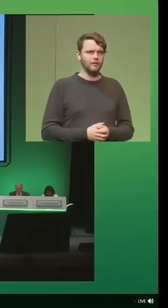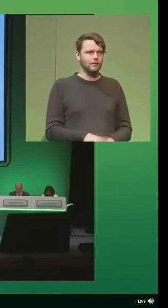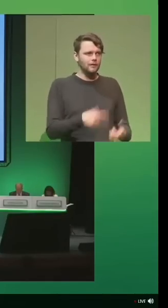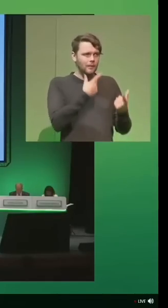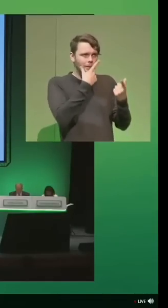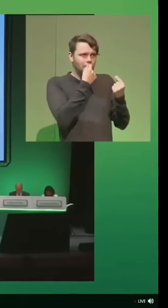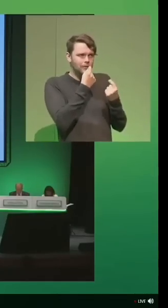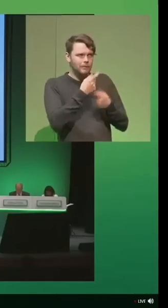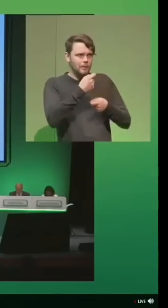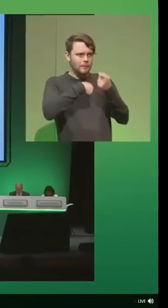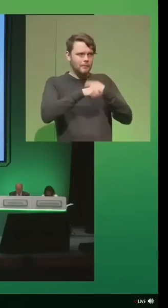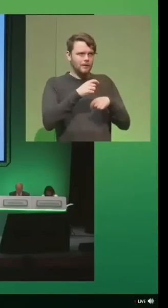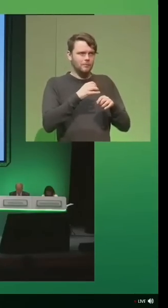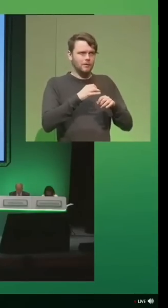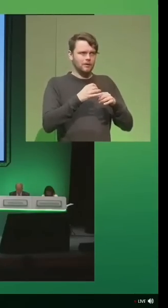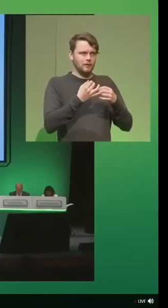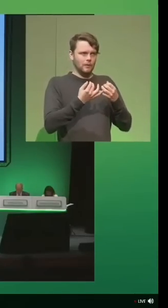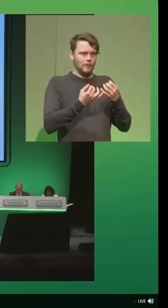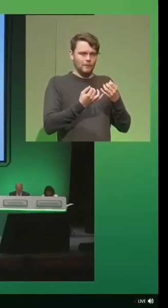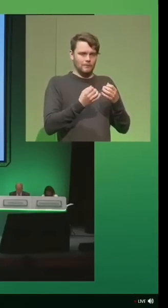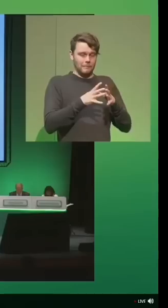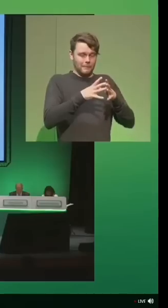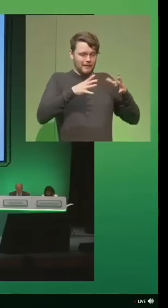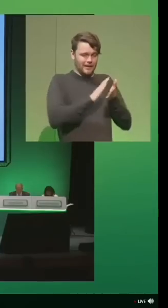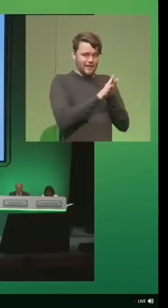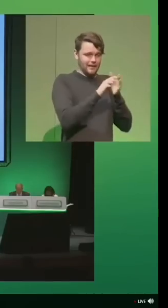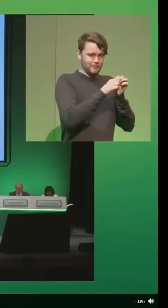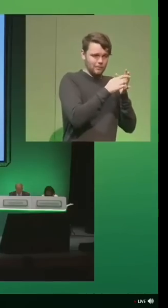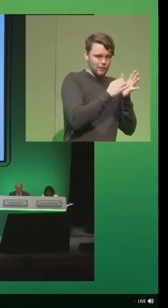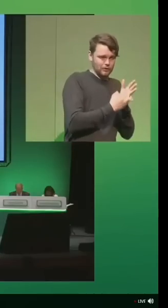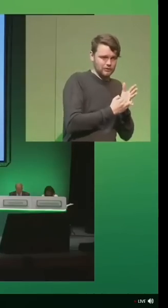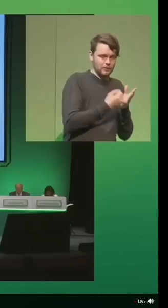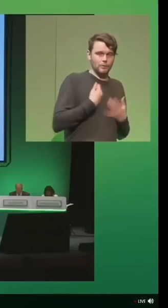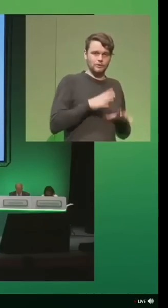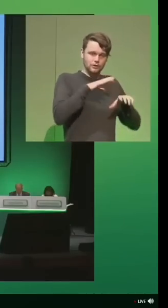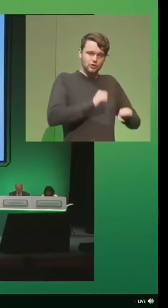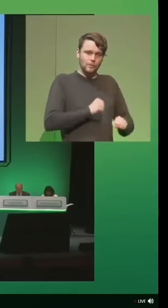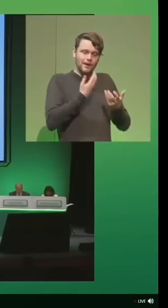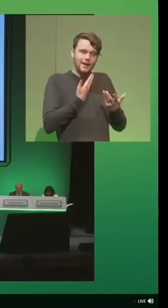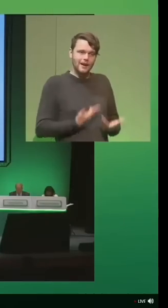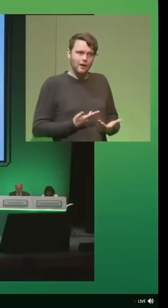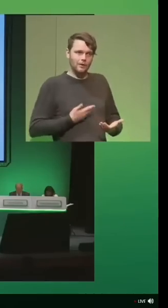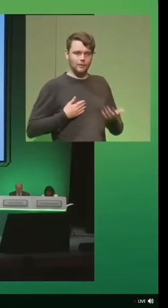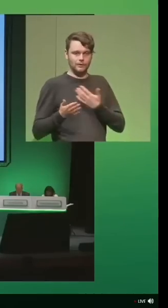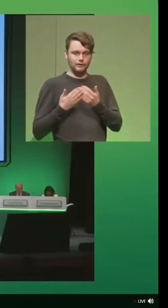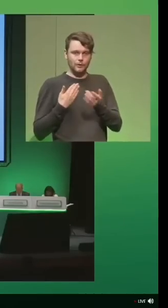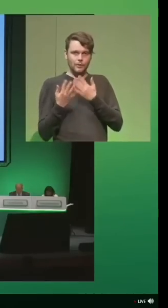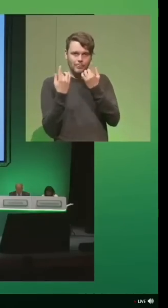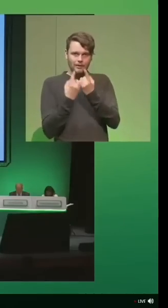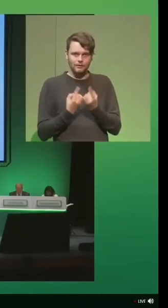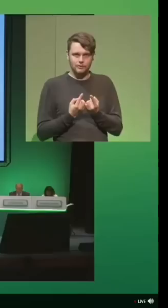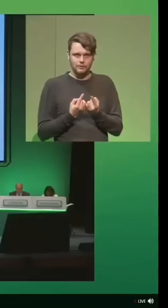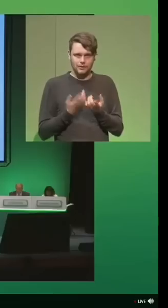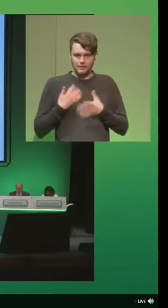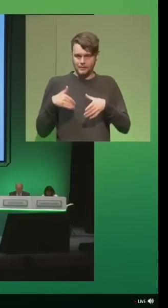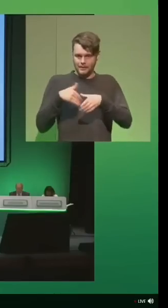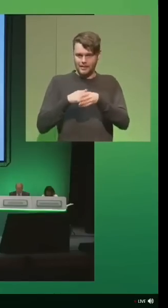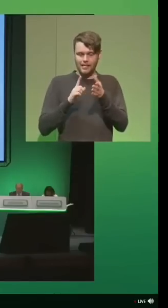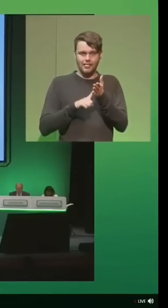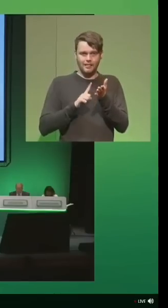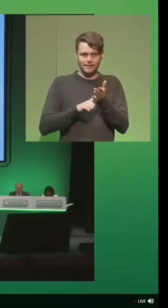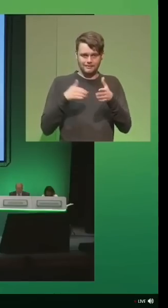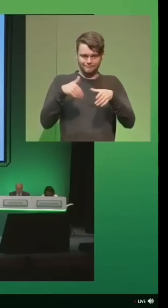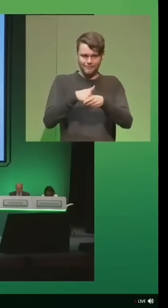has the potential of being far, far bigger than HPOS. We can stop it now by dealing with the issues. I've been with Lloyd's for